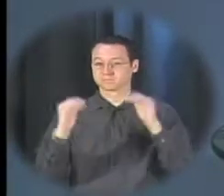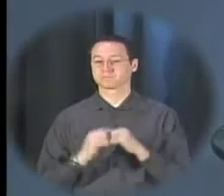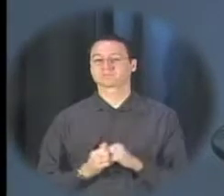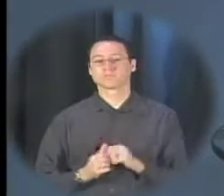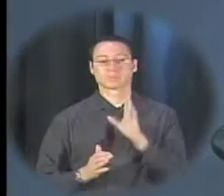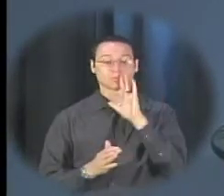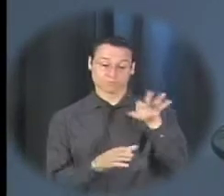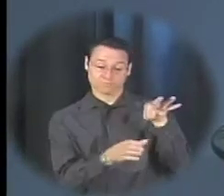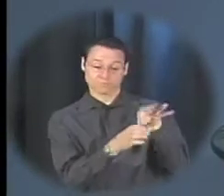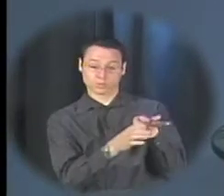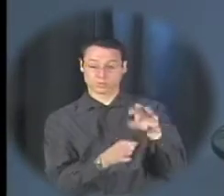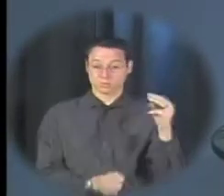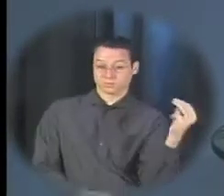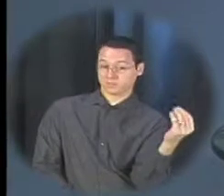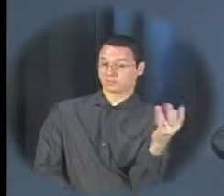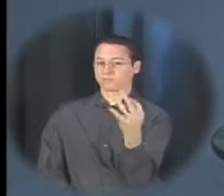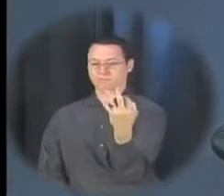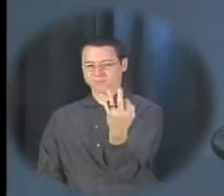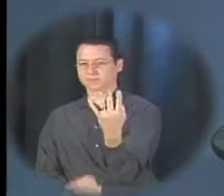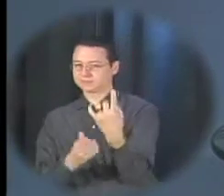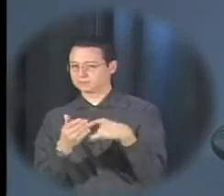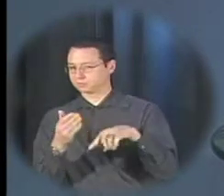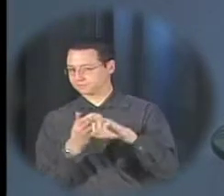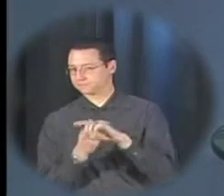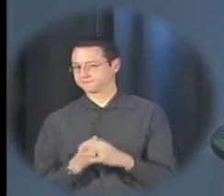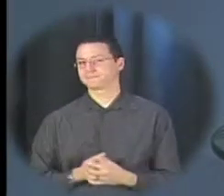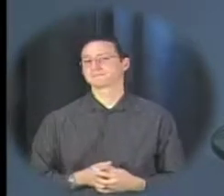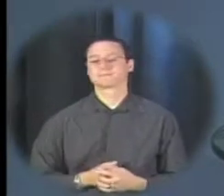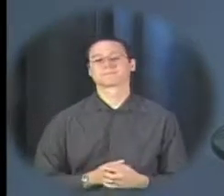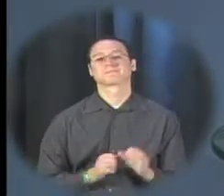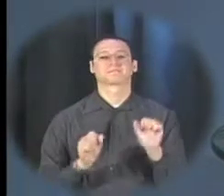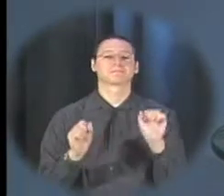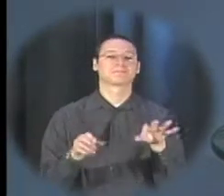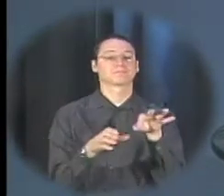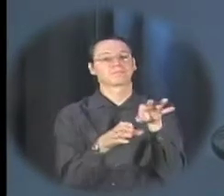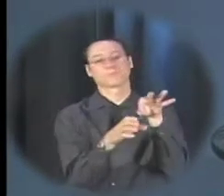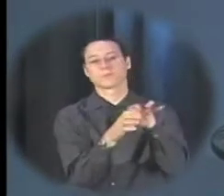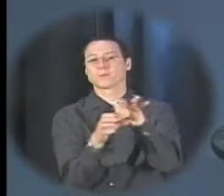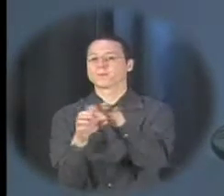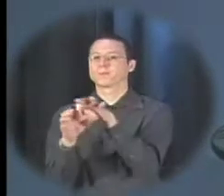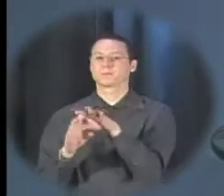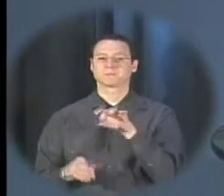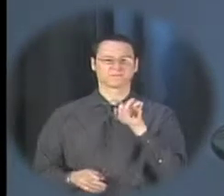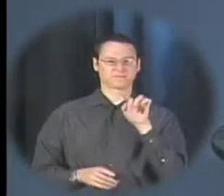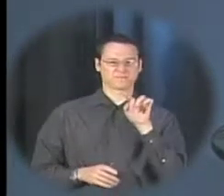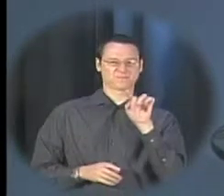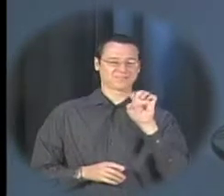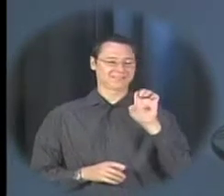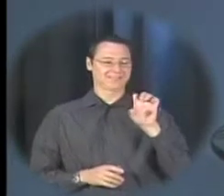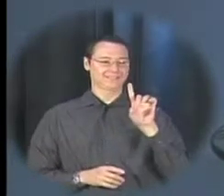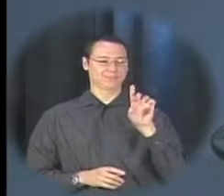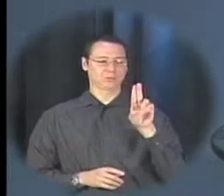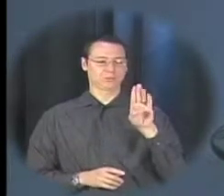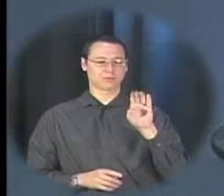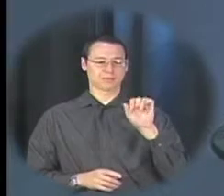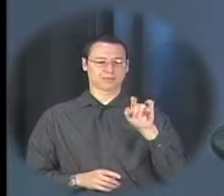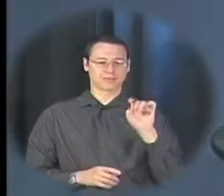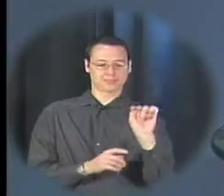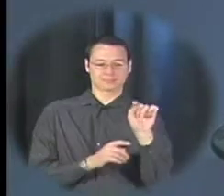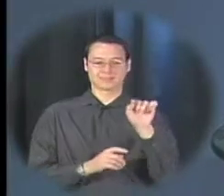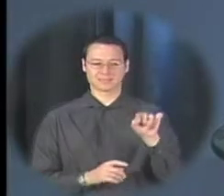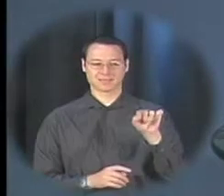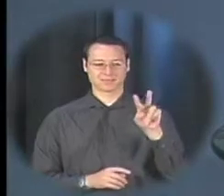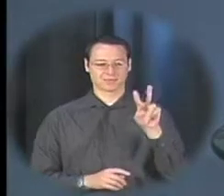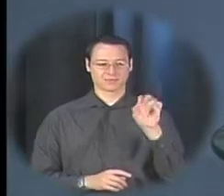place Monday through Friday of next week you can vote for senior superlatives at eduballot.votenet